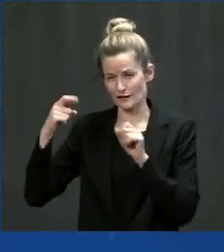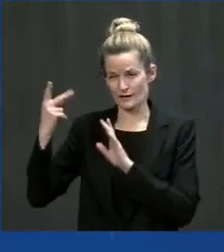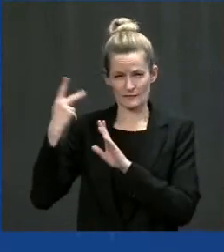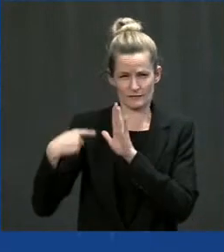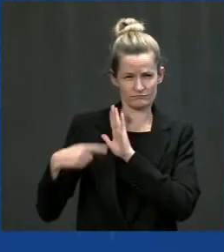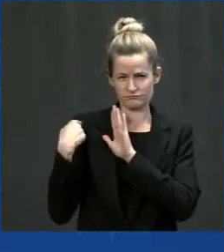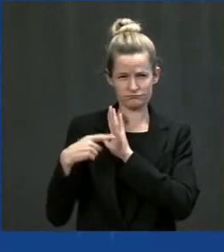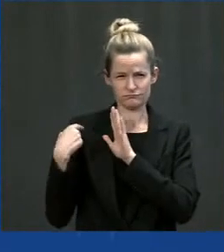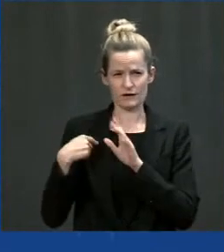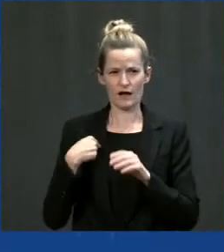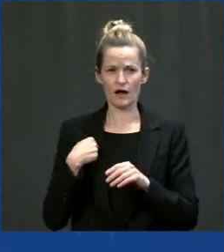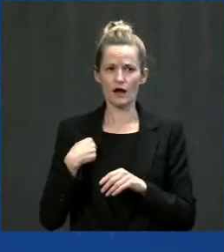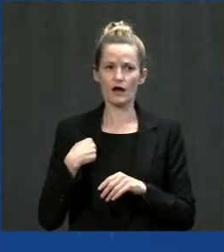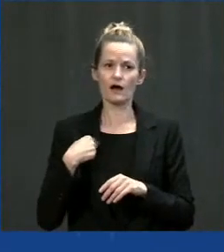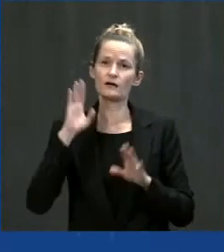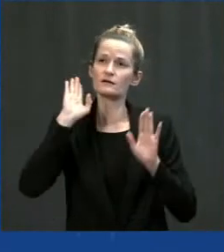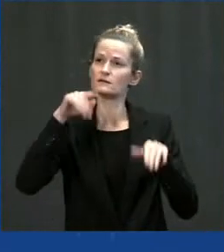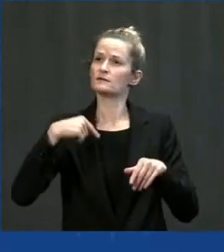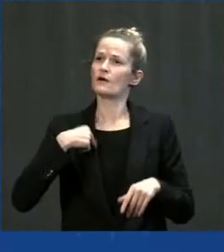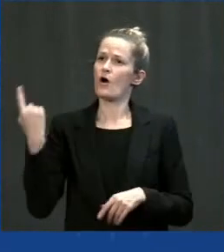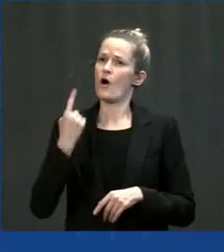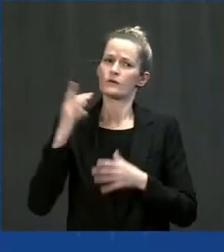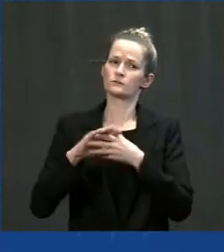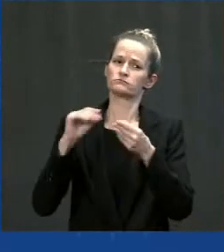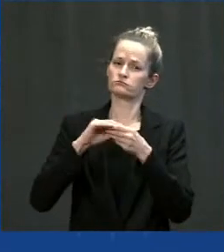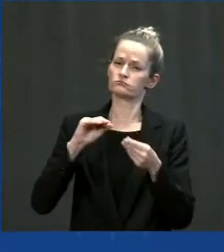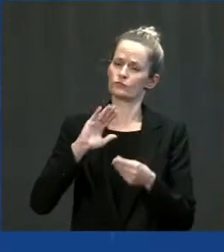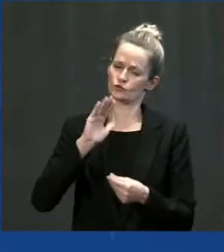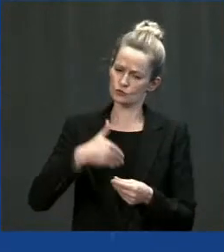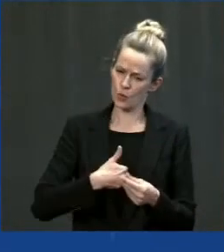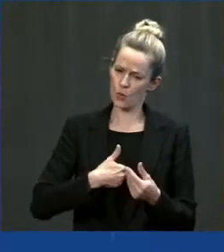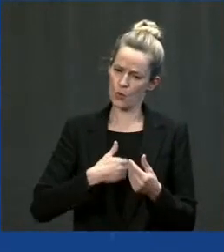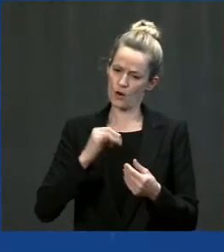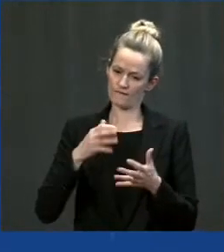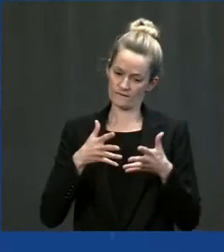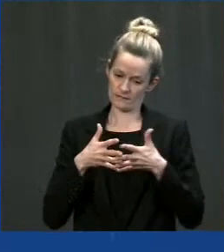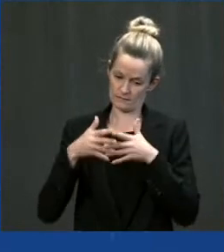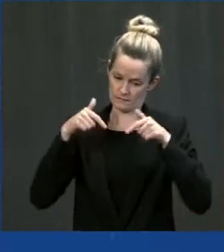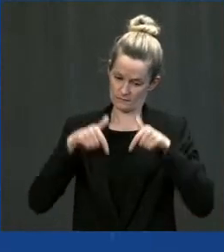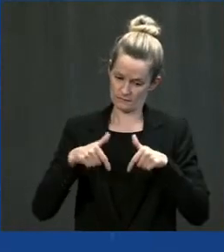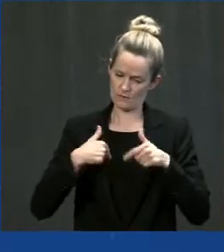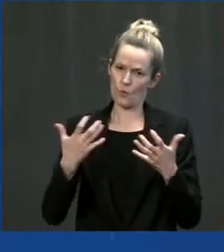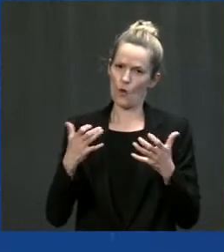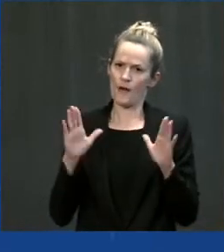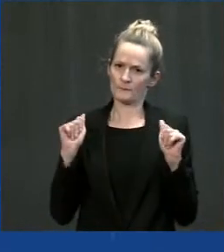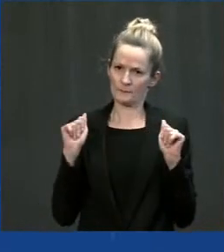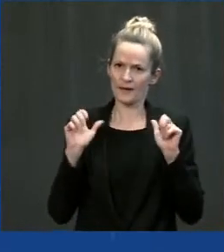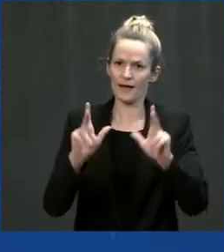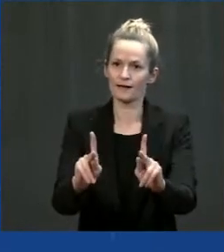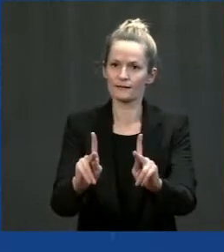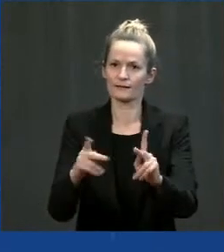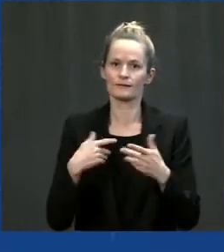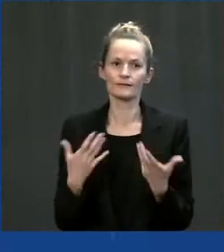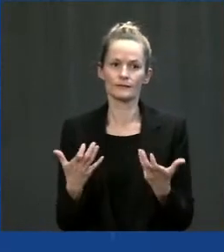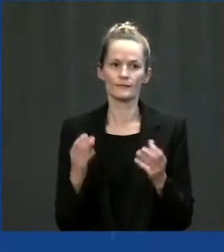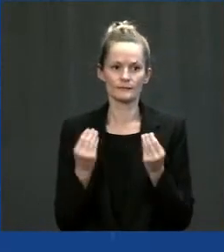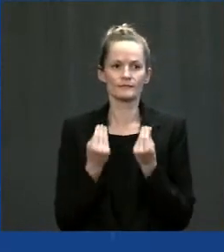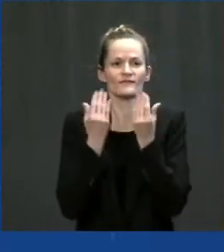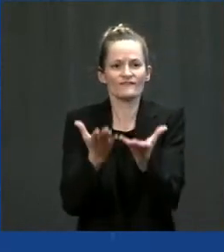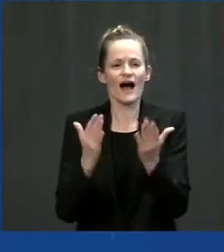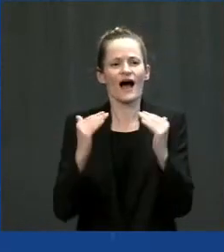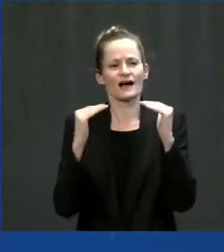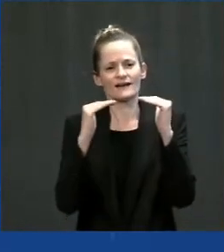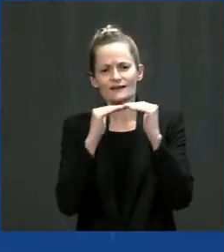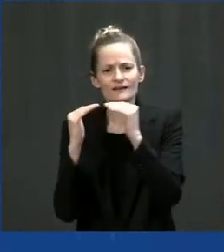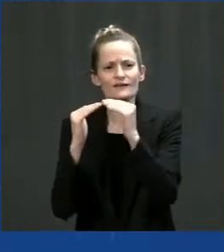Two, to to rebuild the backbone, middle class and working class people in this country, not leaving behind. And thirdly, to unite the country.